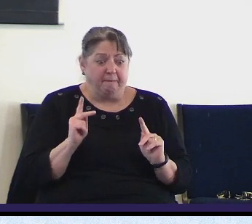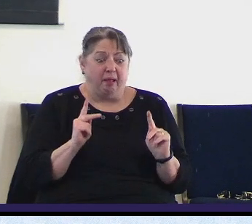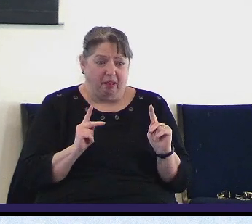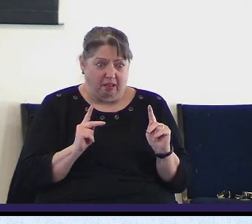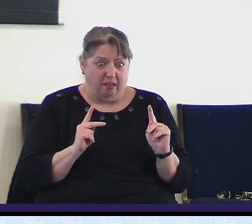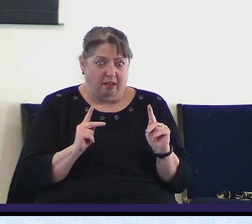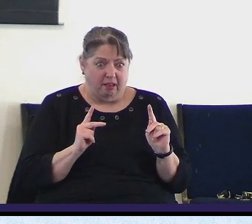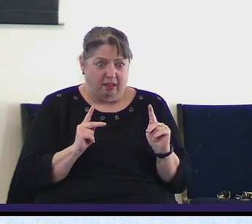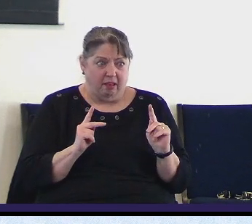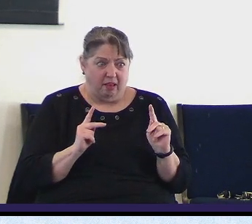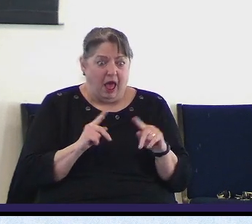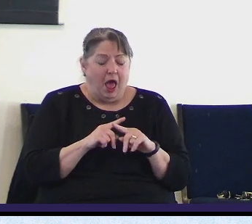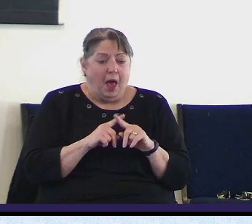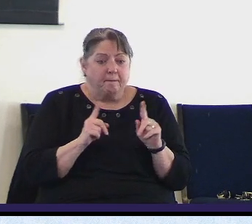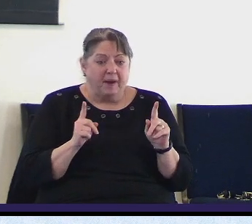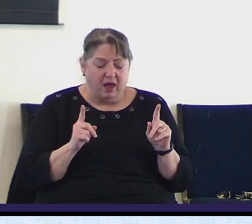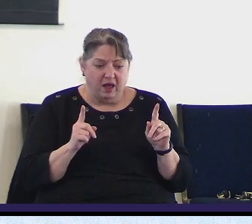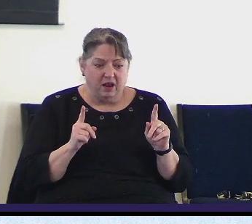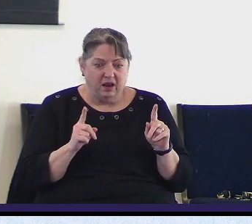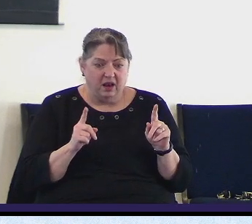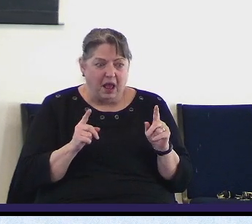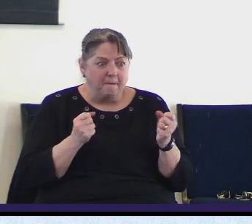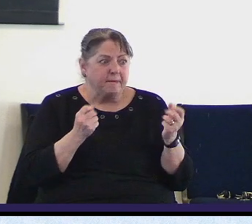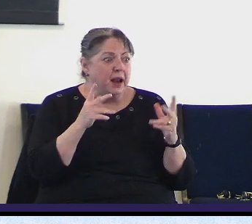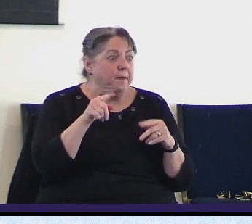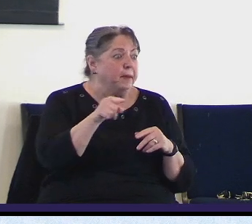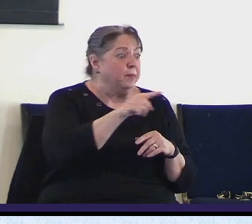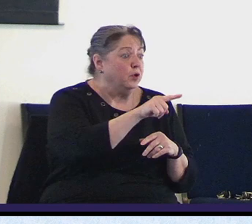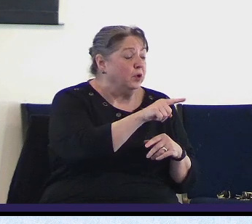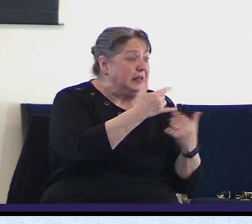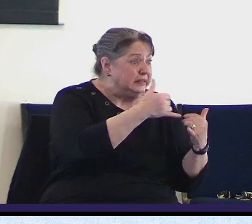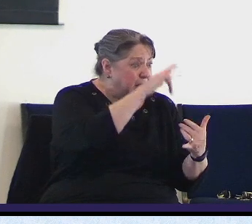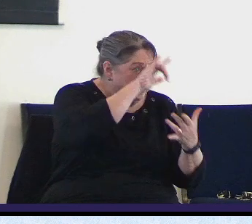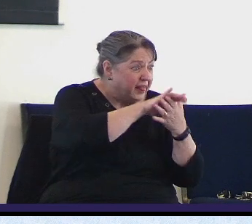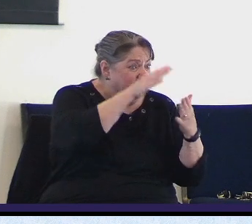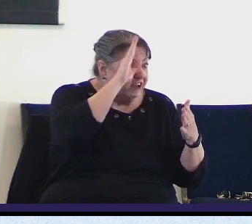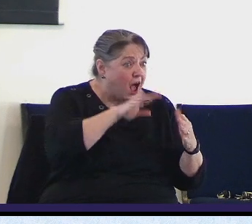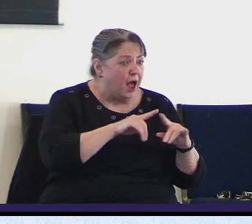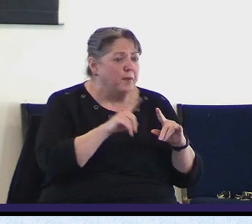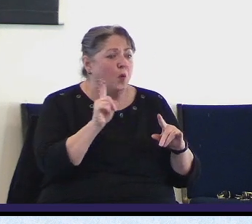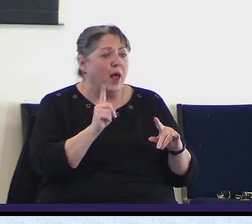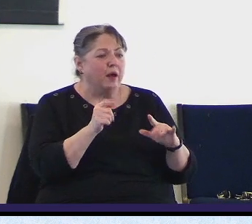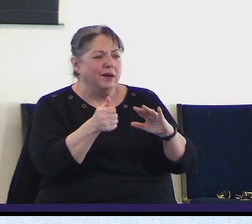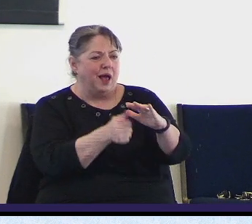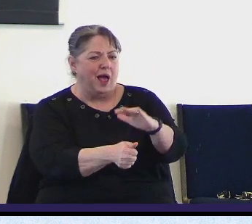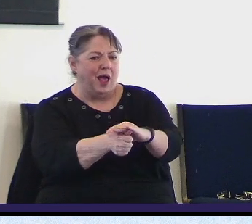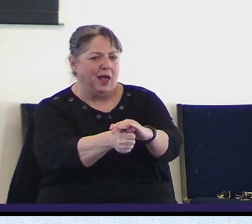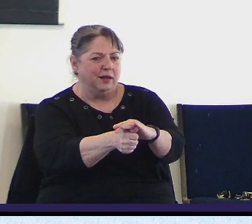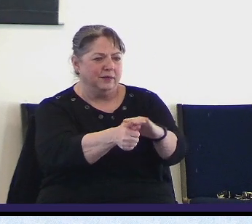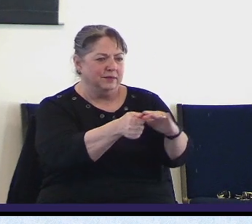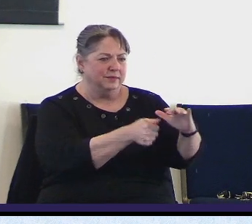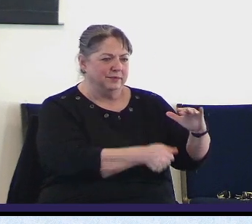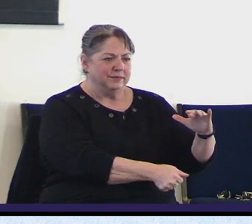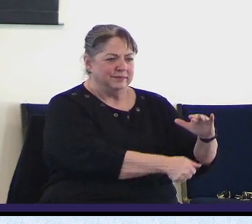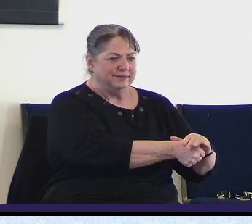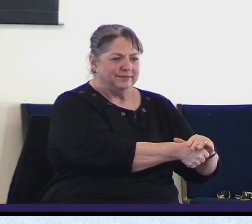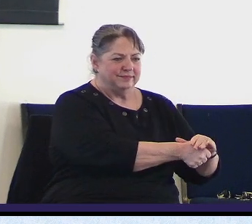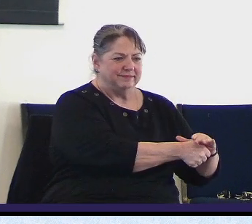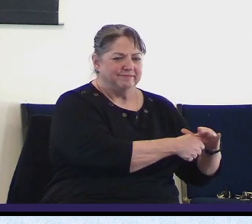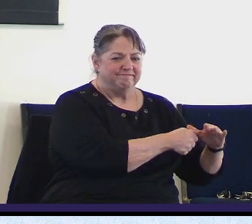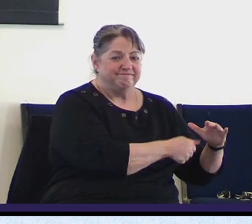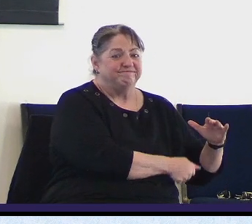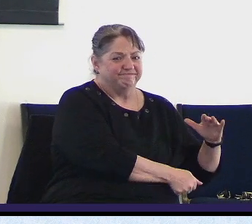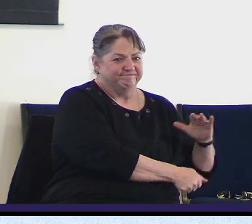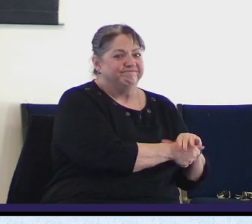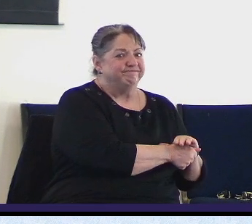lot of people, they weren't hiding because of the situation. We'll talk more about that in a moment. But David was feeling,